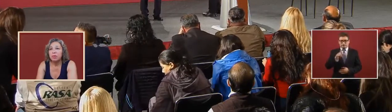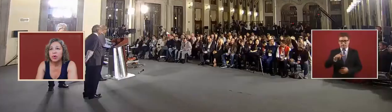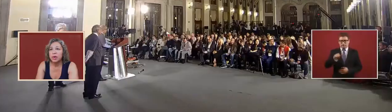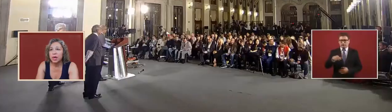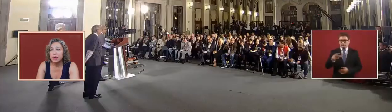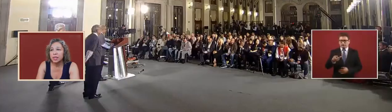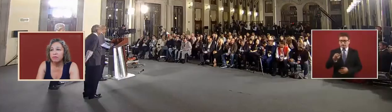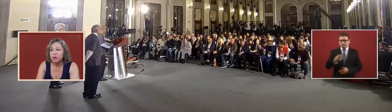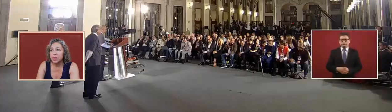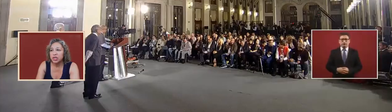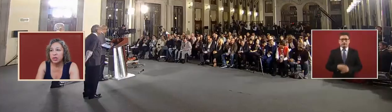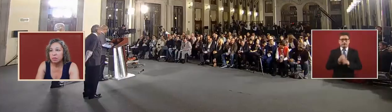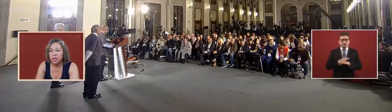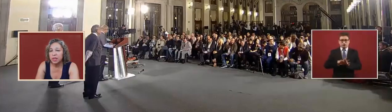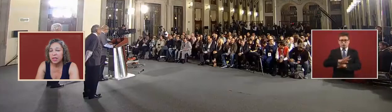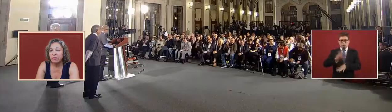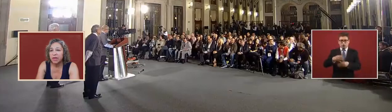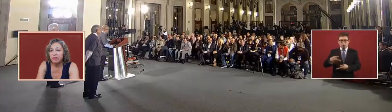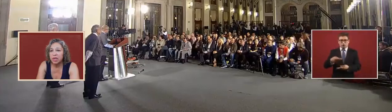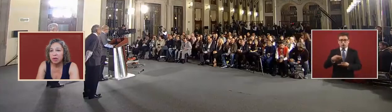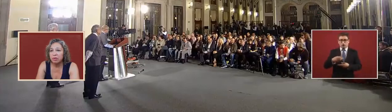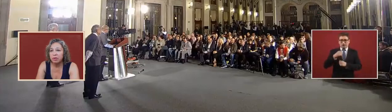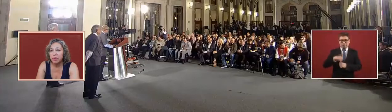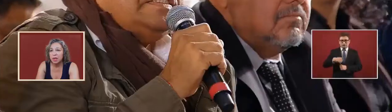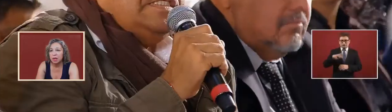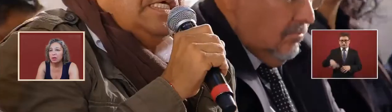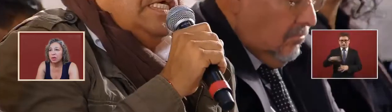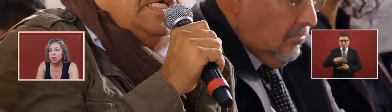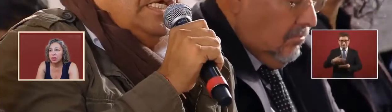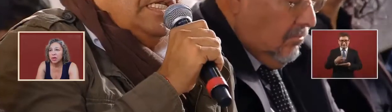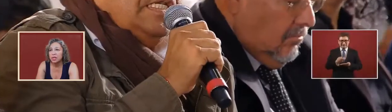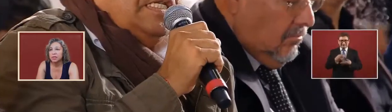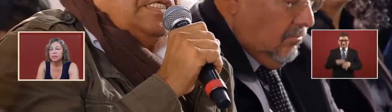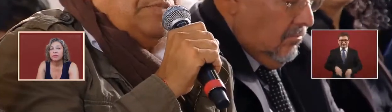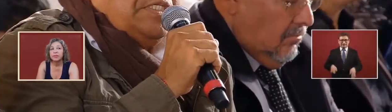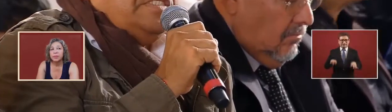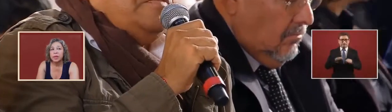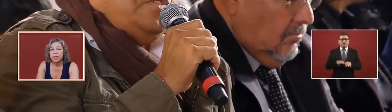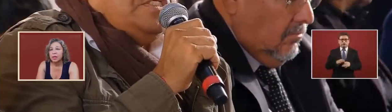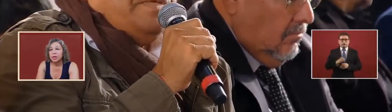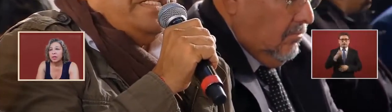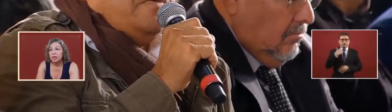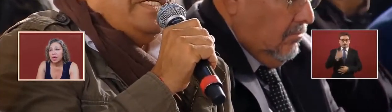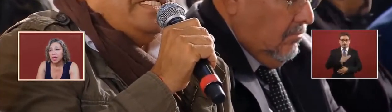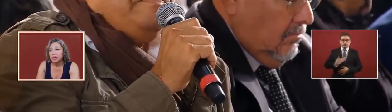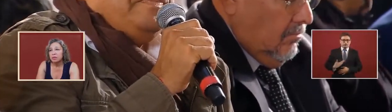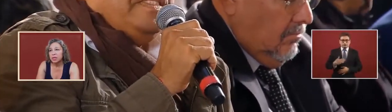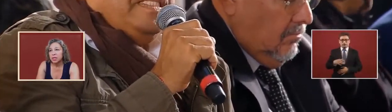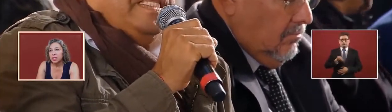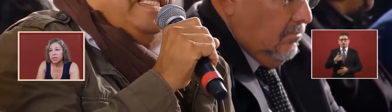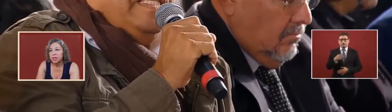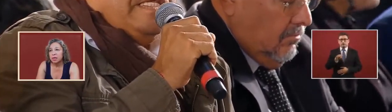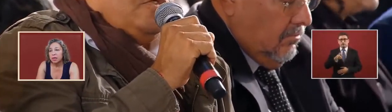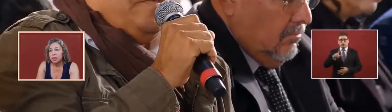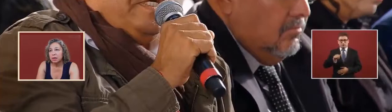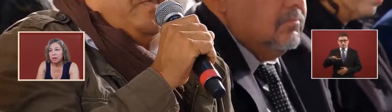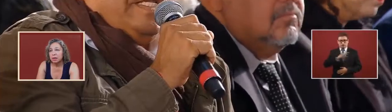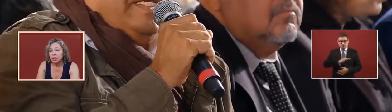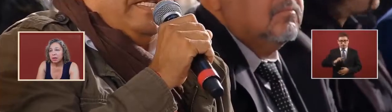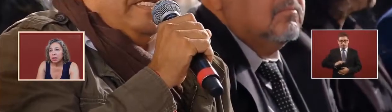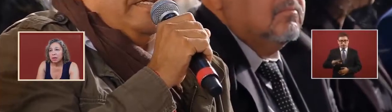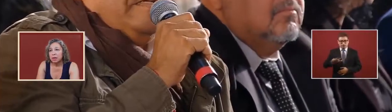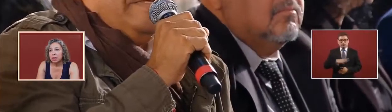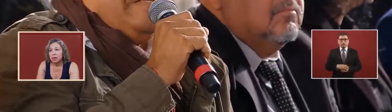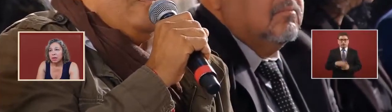how important has the information been that they've given you from the local authorities the ex-president um